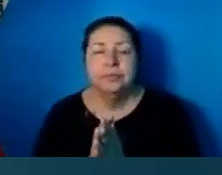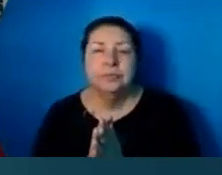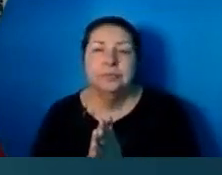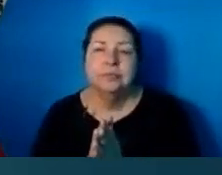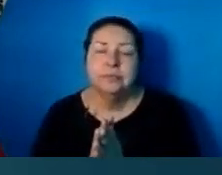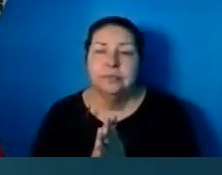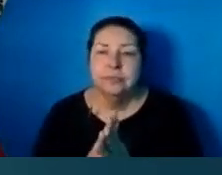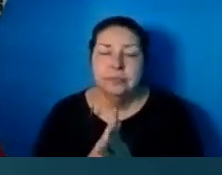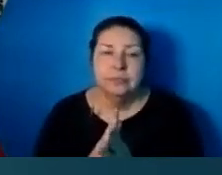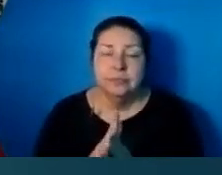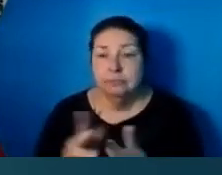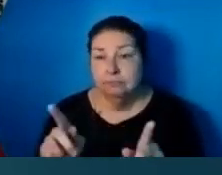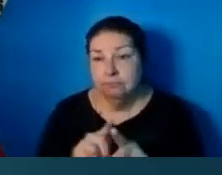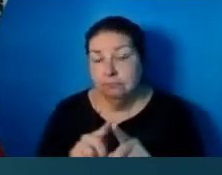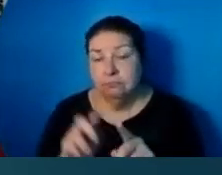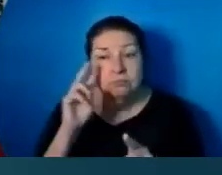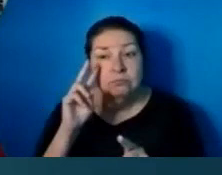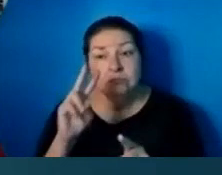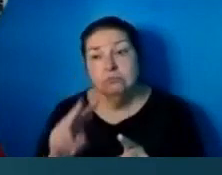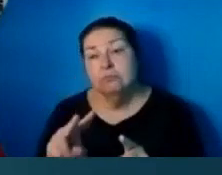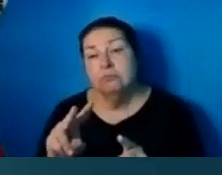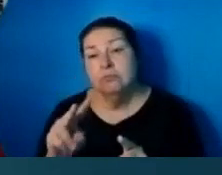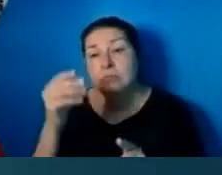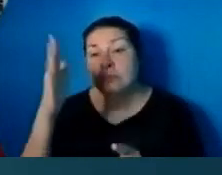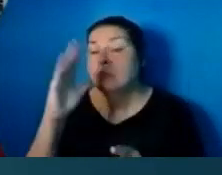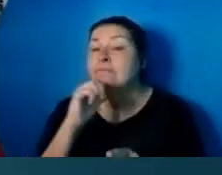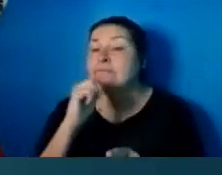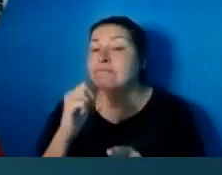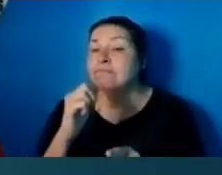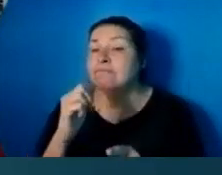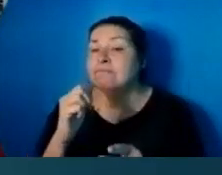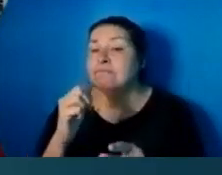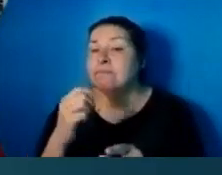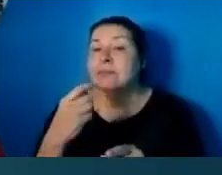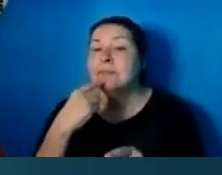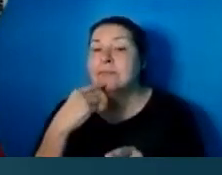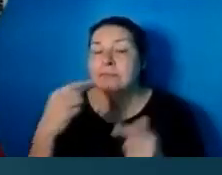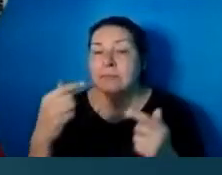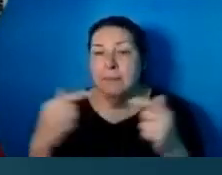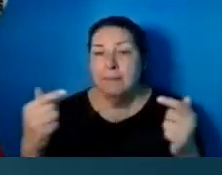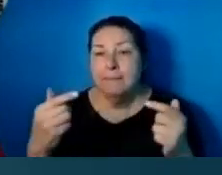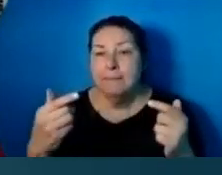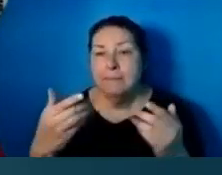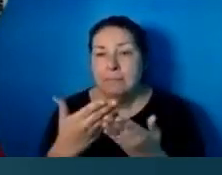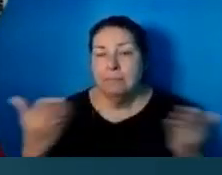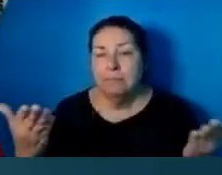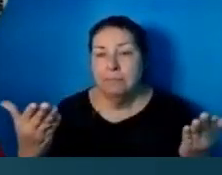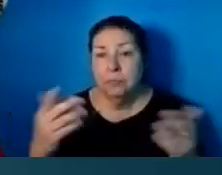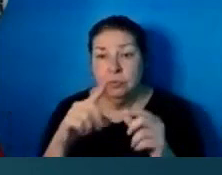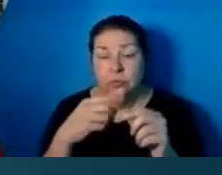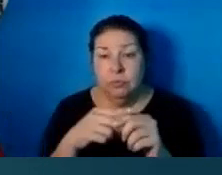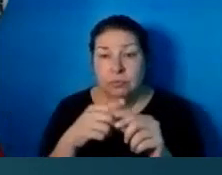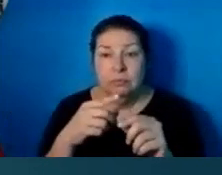me. We also looked into, God does not contradict himself. When he put